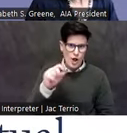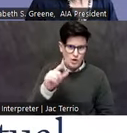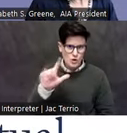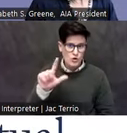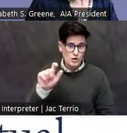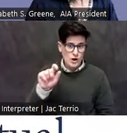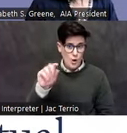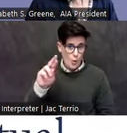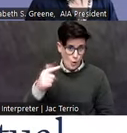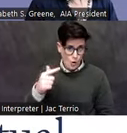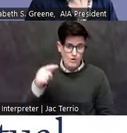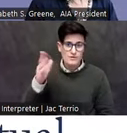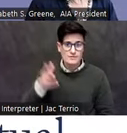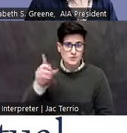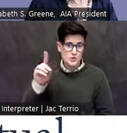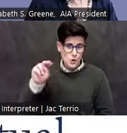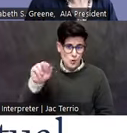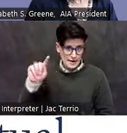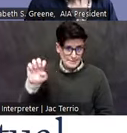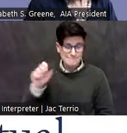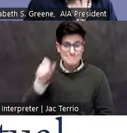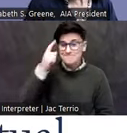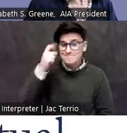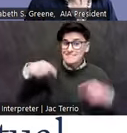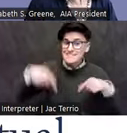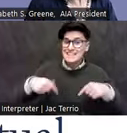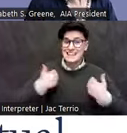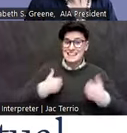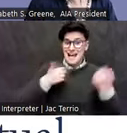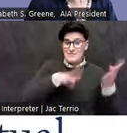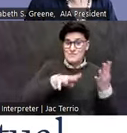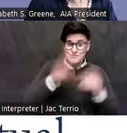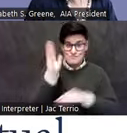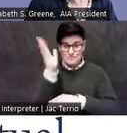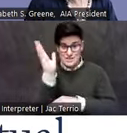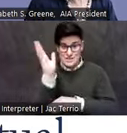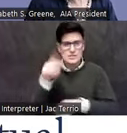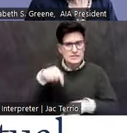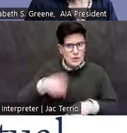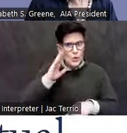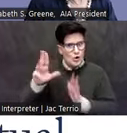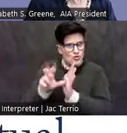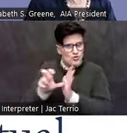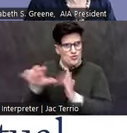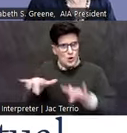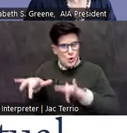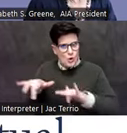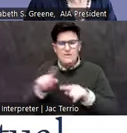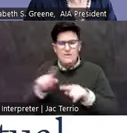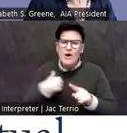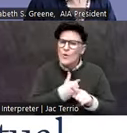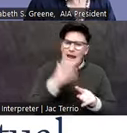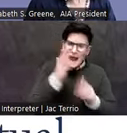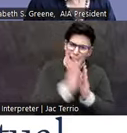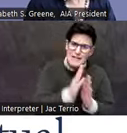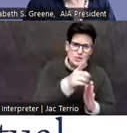Please note, this is a live presentation. The AIA will be recording this presentation, but we ask that you do not. If